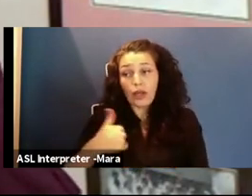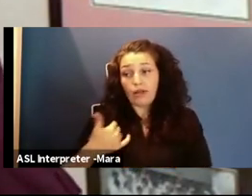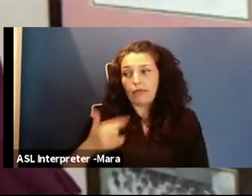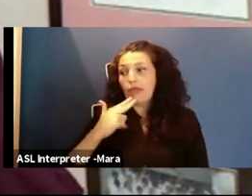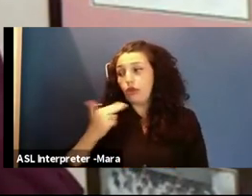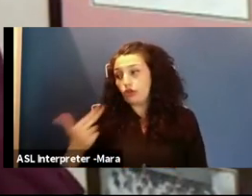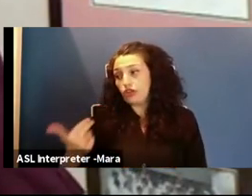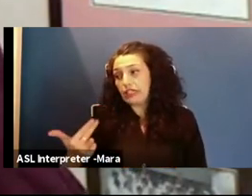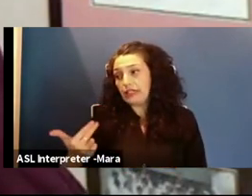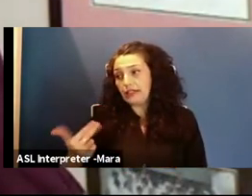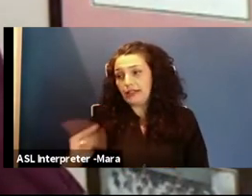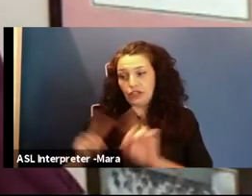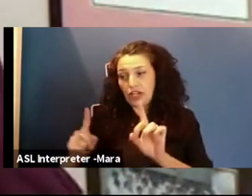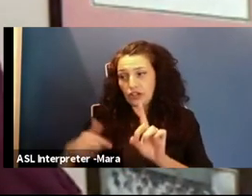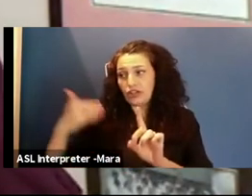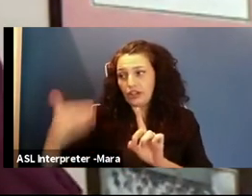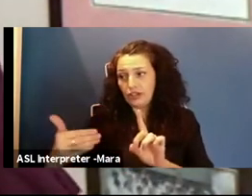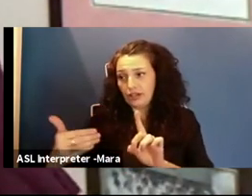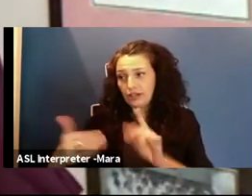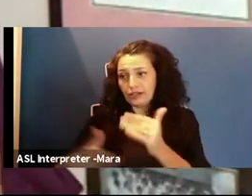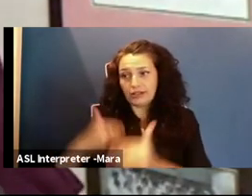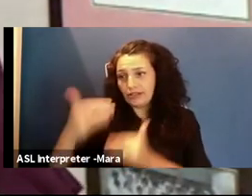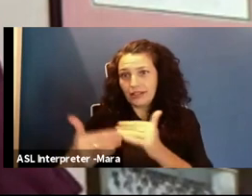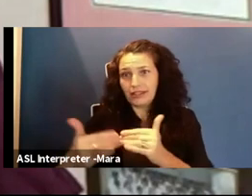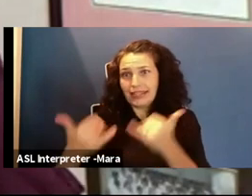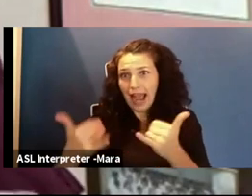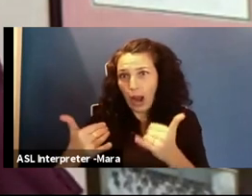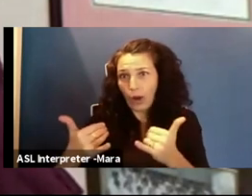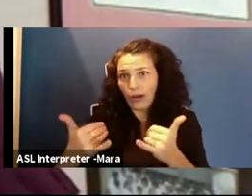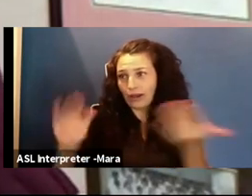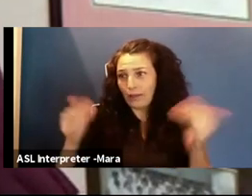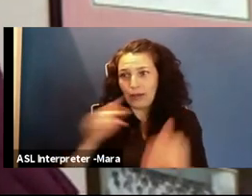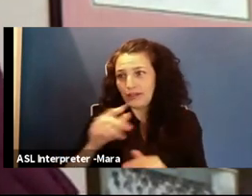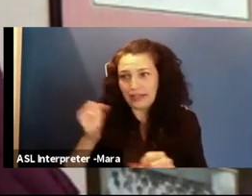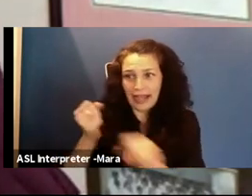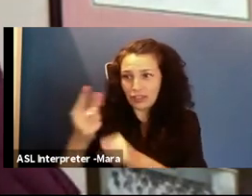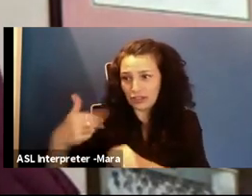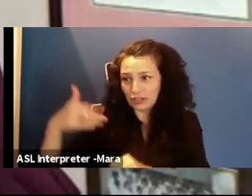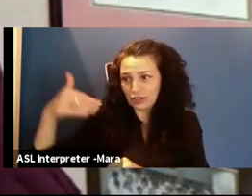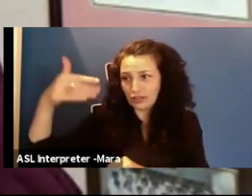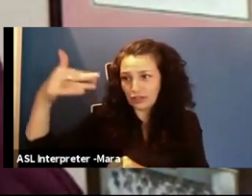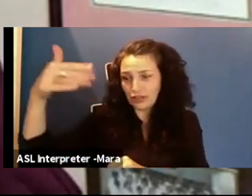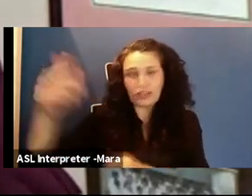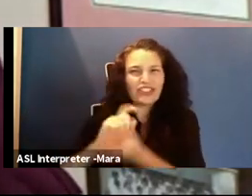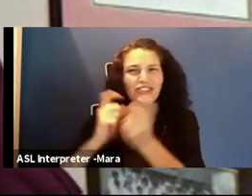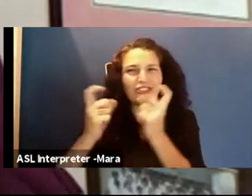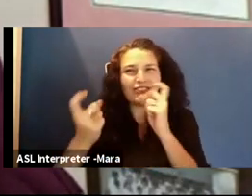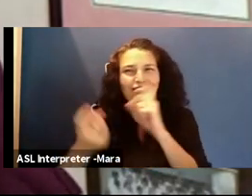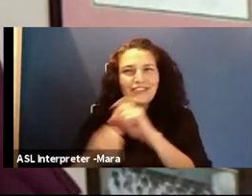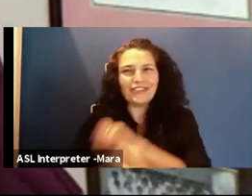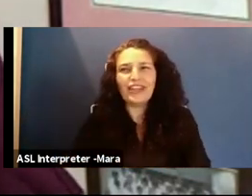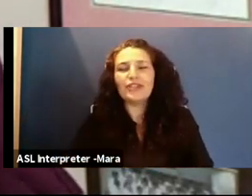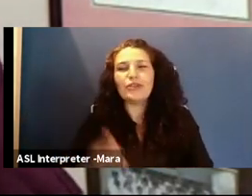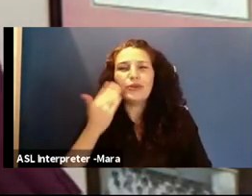and I may not even still be the same person next year. So I want to say that every organization that I've been a part of has given me something new,